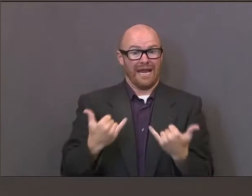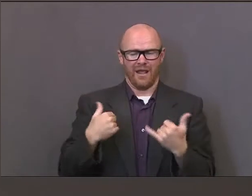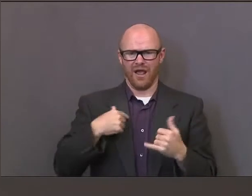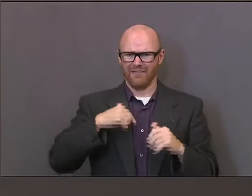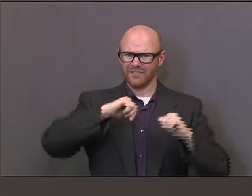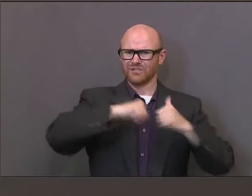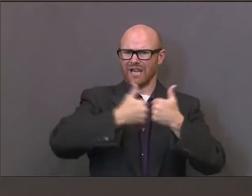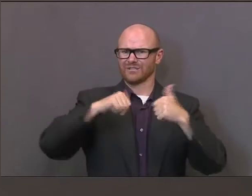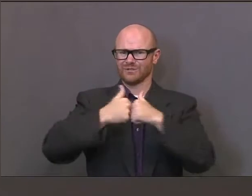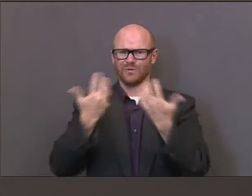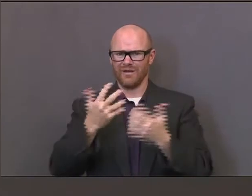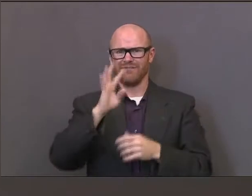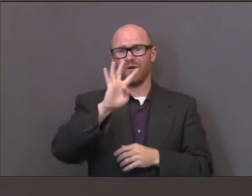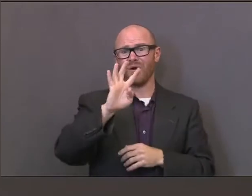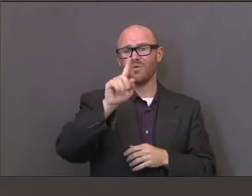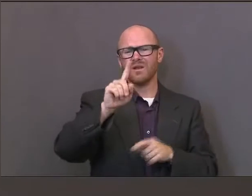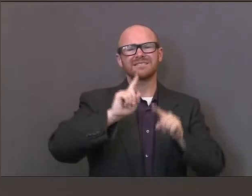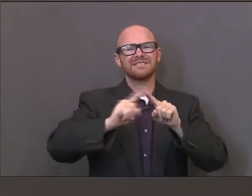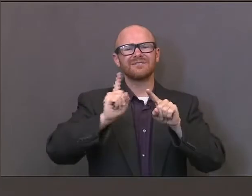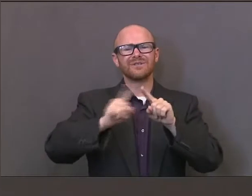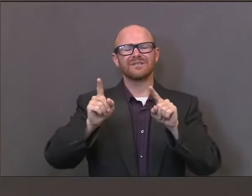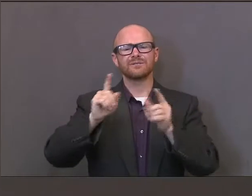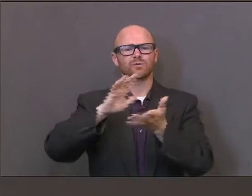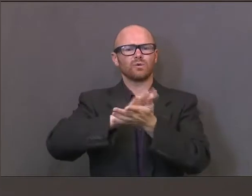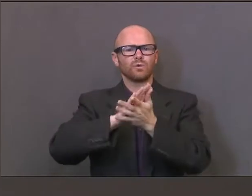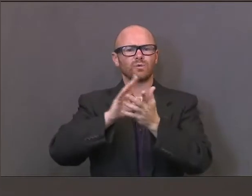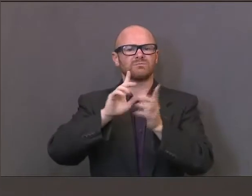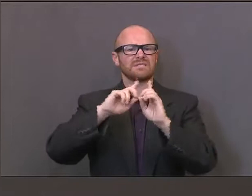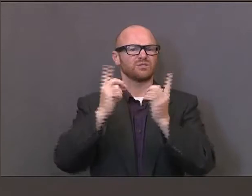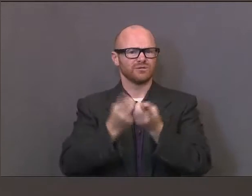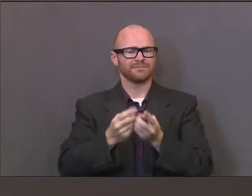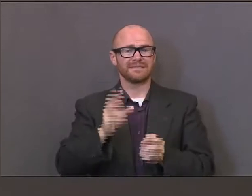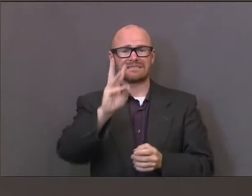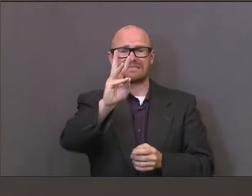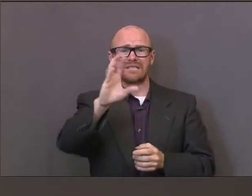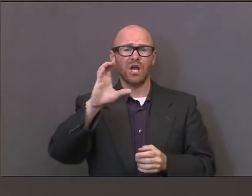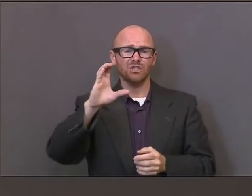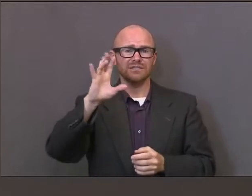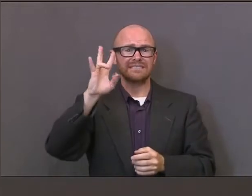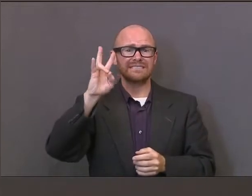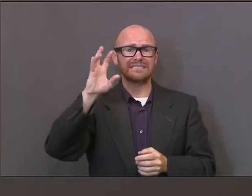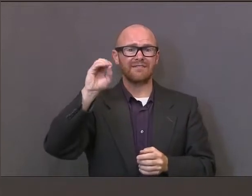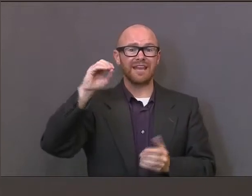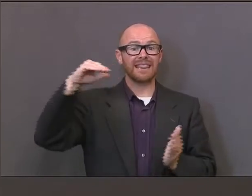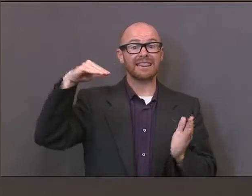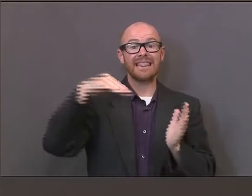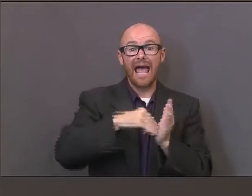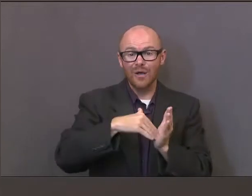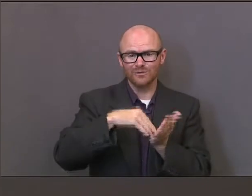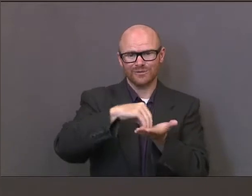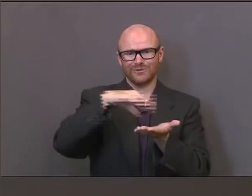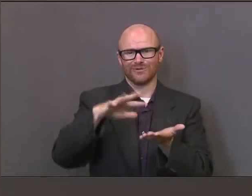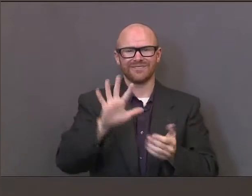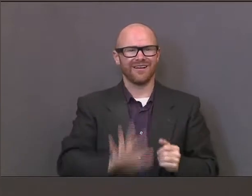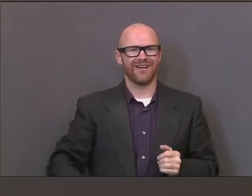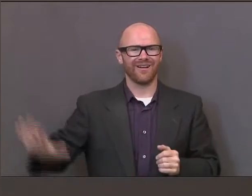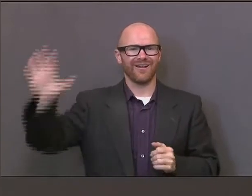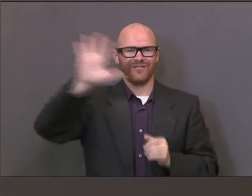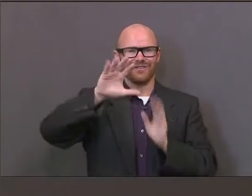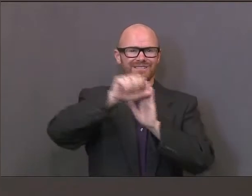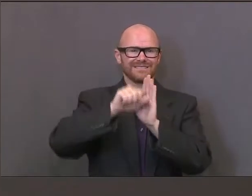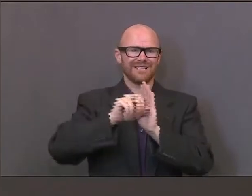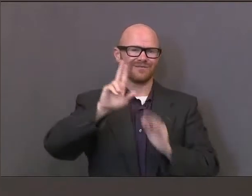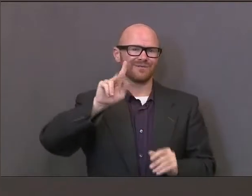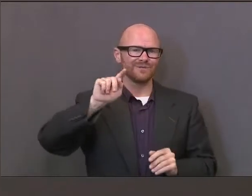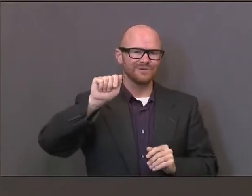41 schools this week, 670,000 students, and the different demographics we have throughout